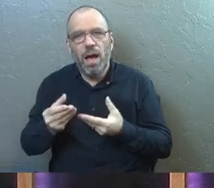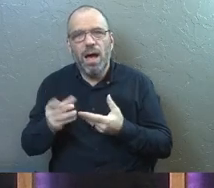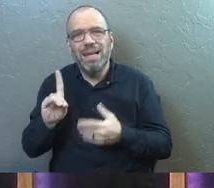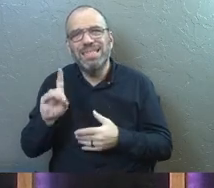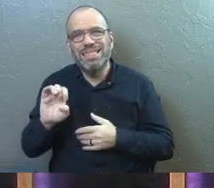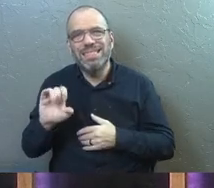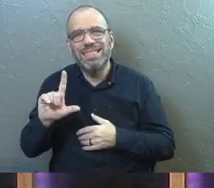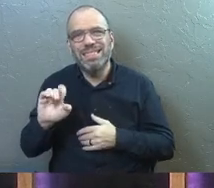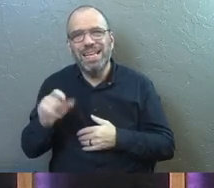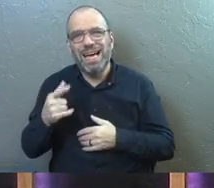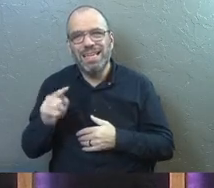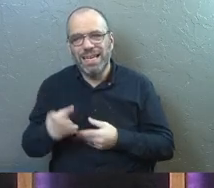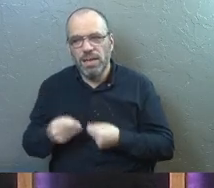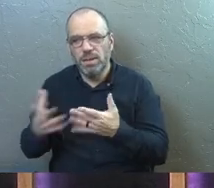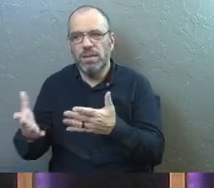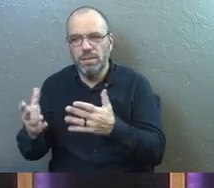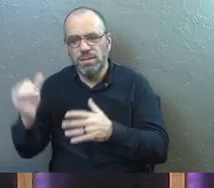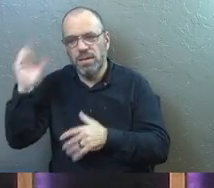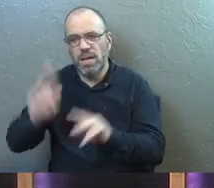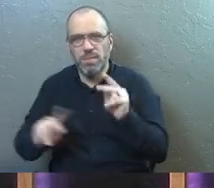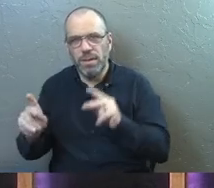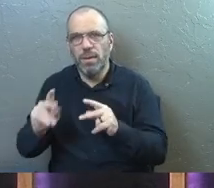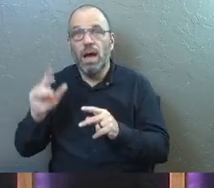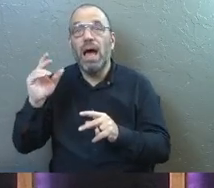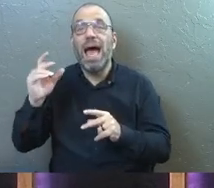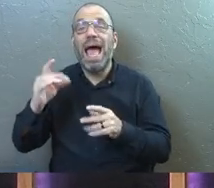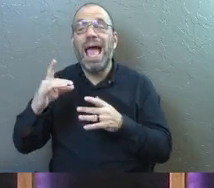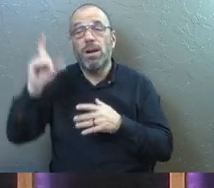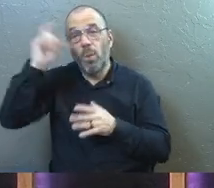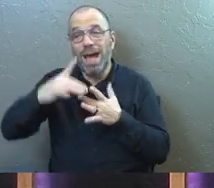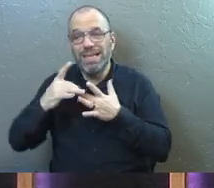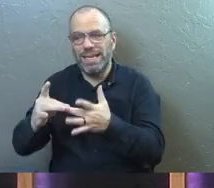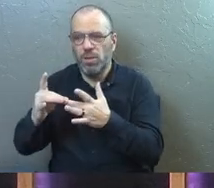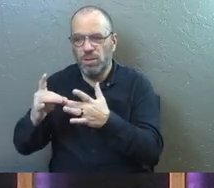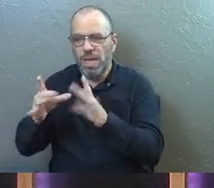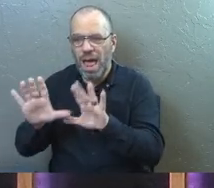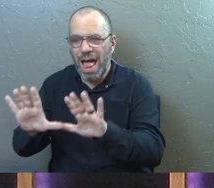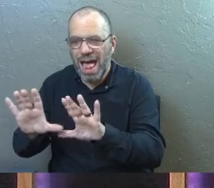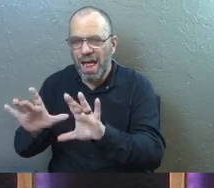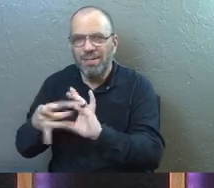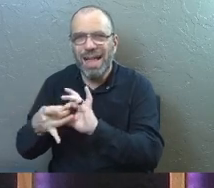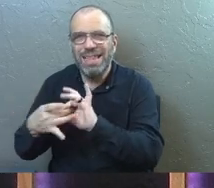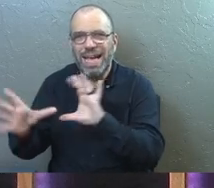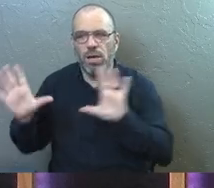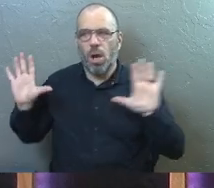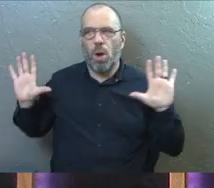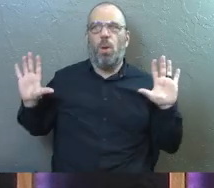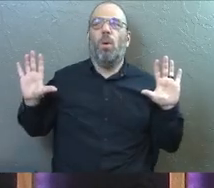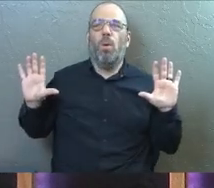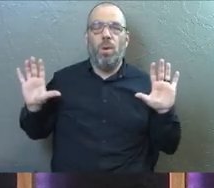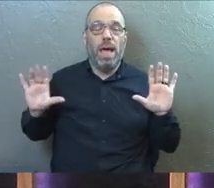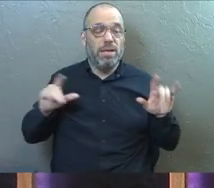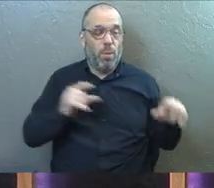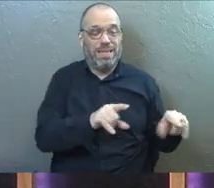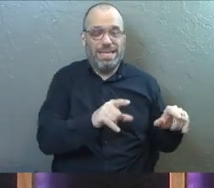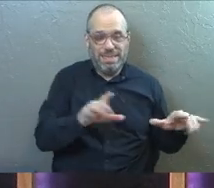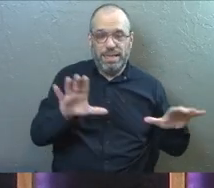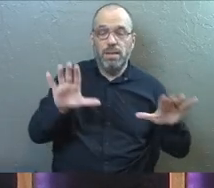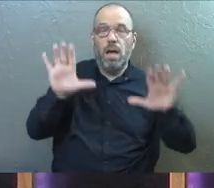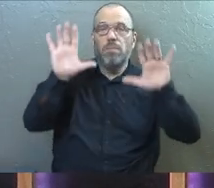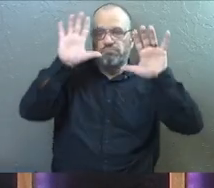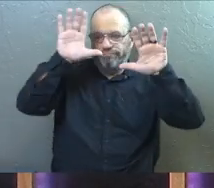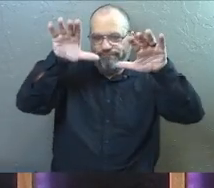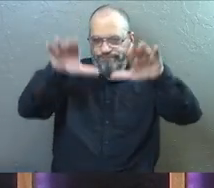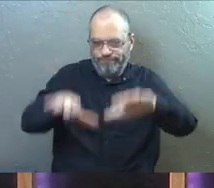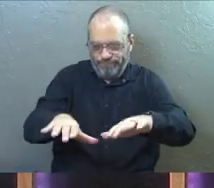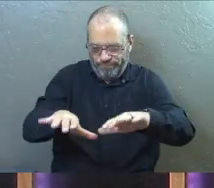God's people. Wise leaders let go sometimes. Amen? And that says they laid their hands on